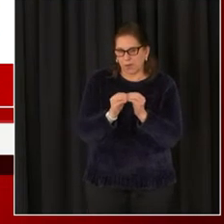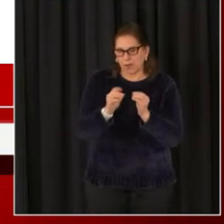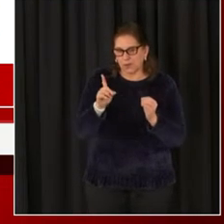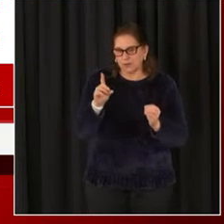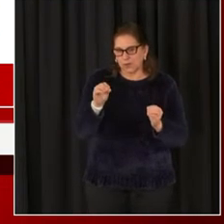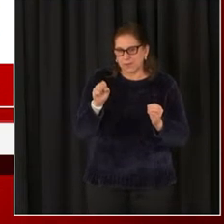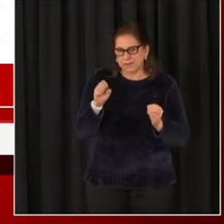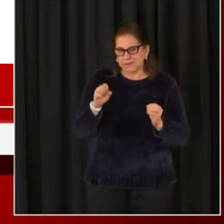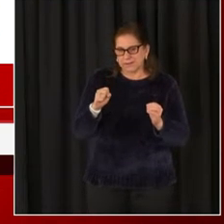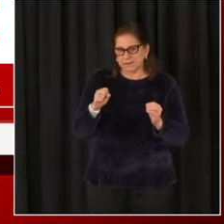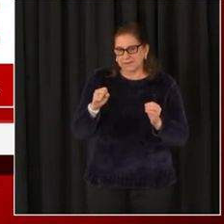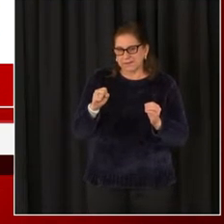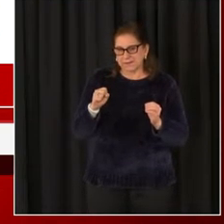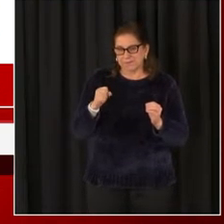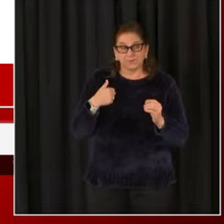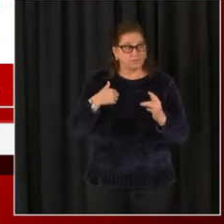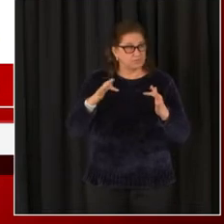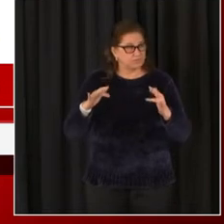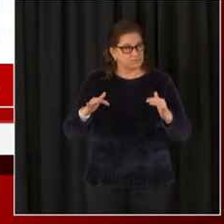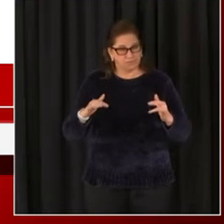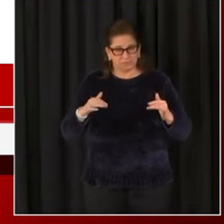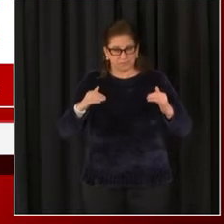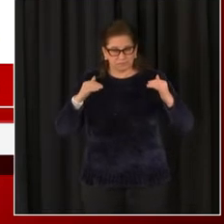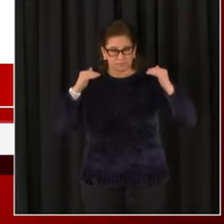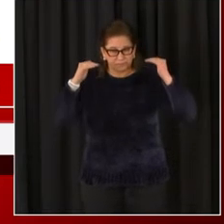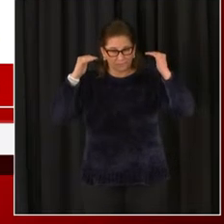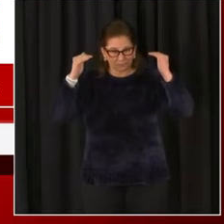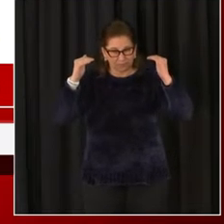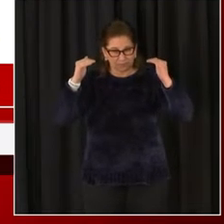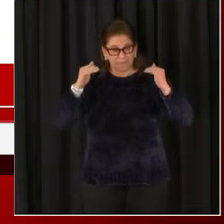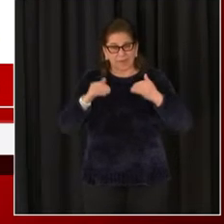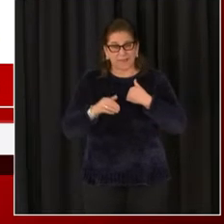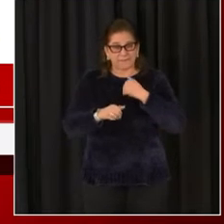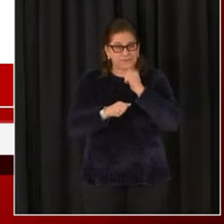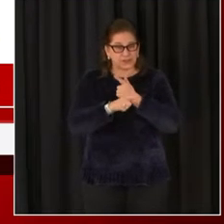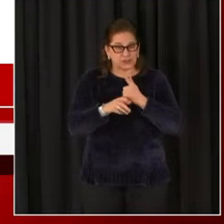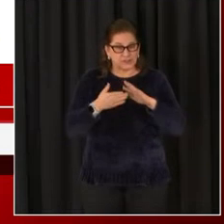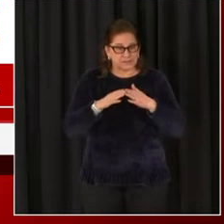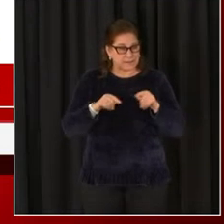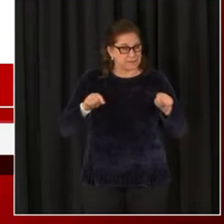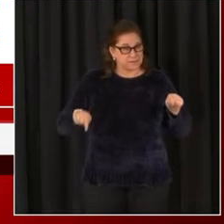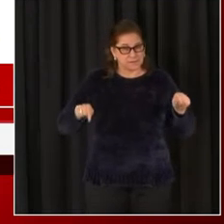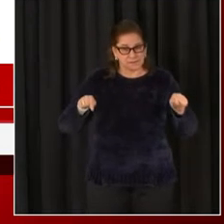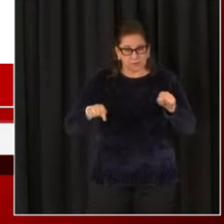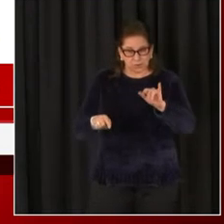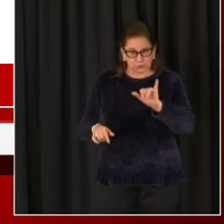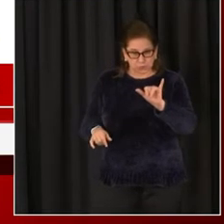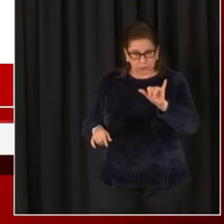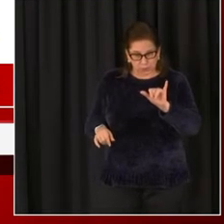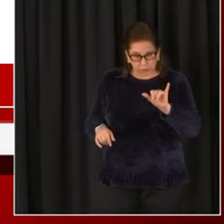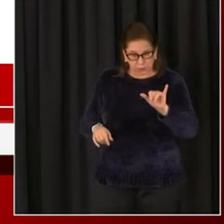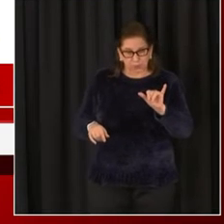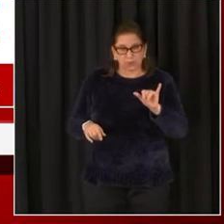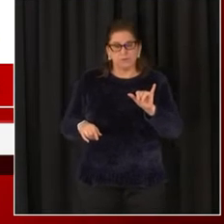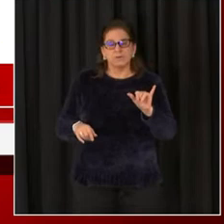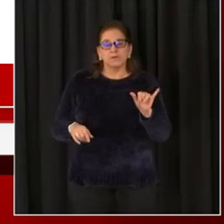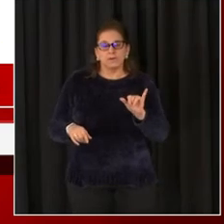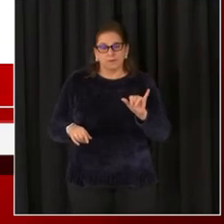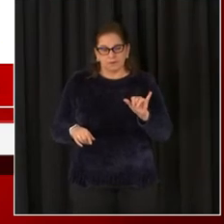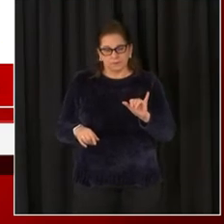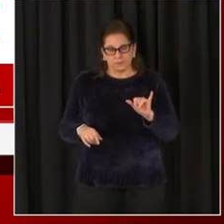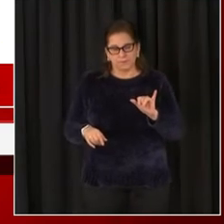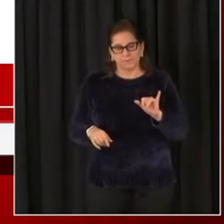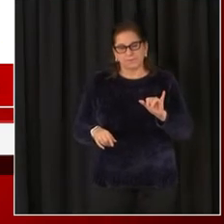.C. is very high. We know, too, from our sister cities around the country that they, too, are